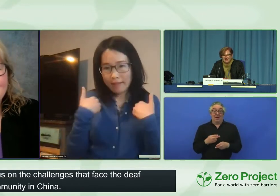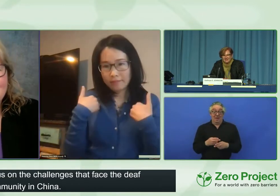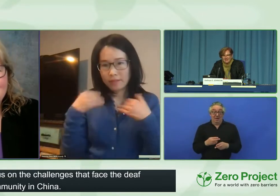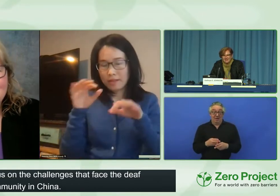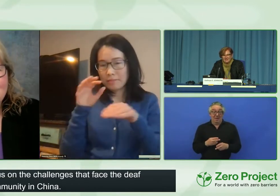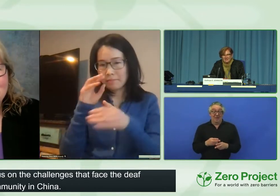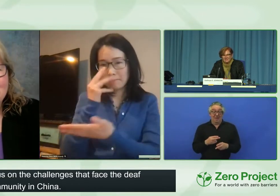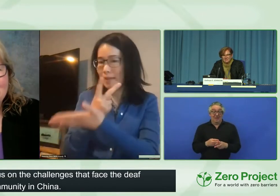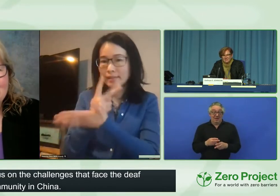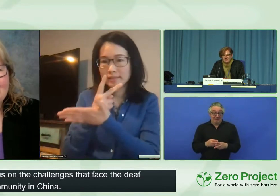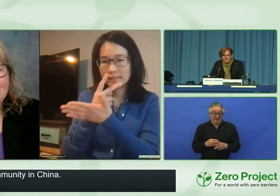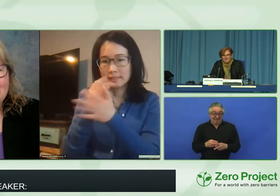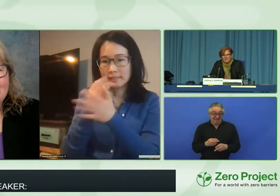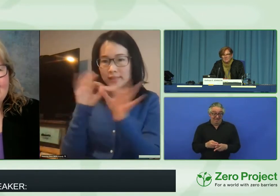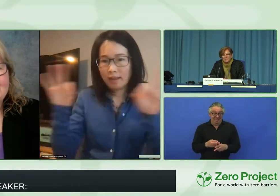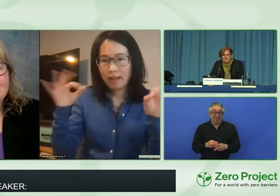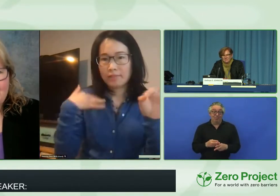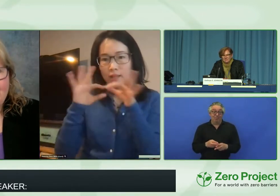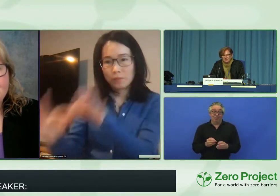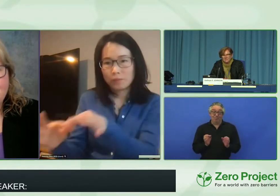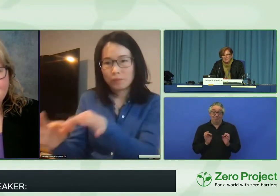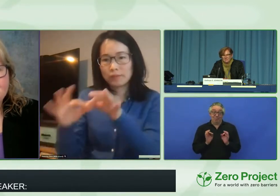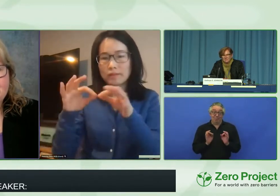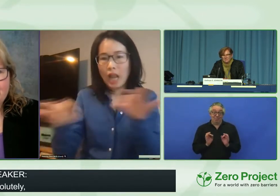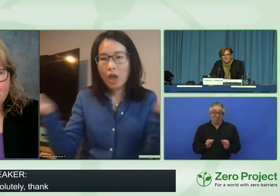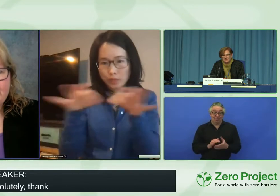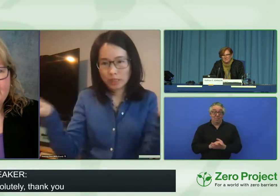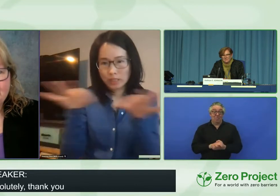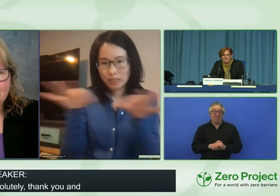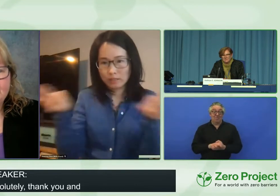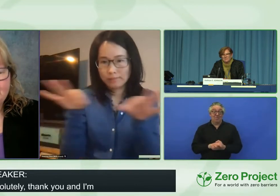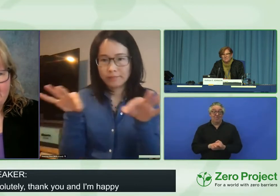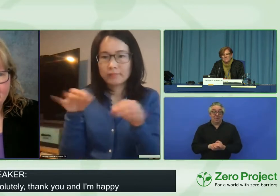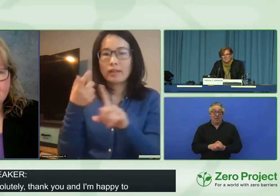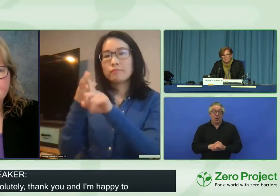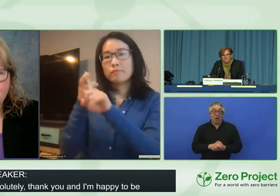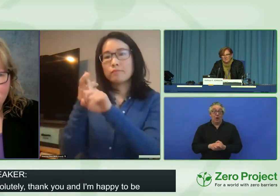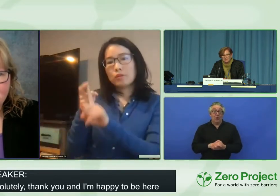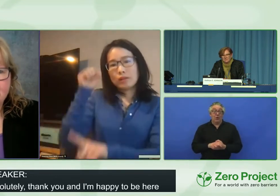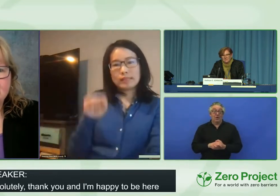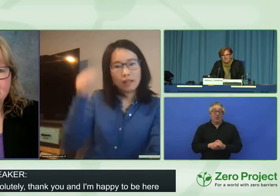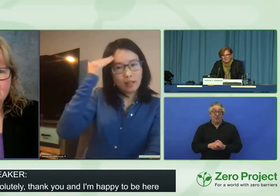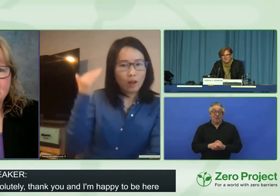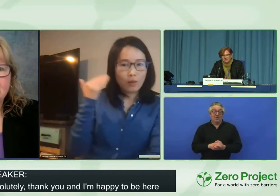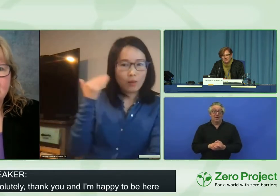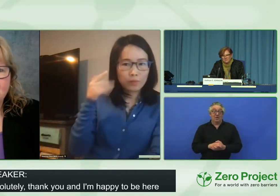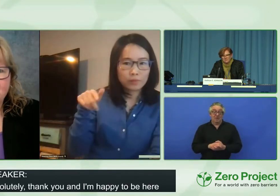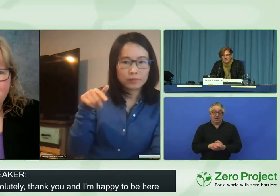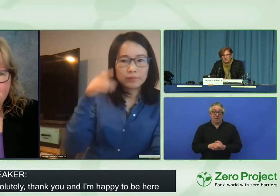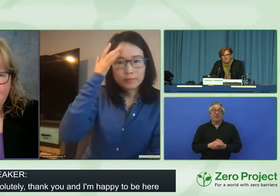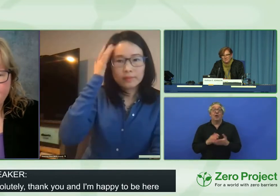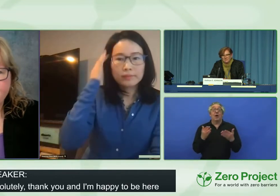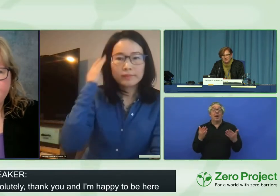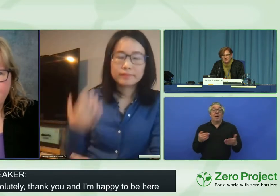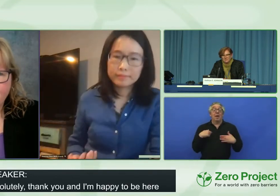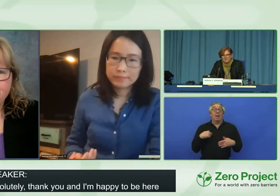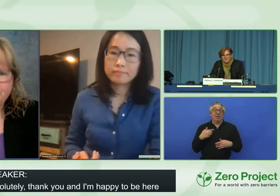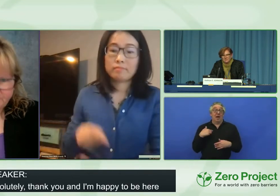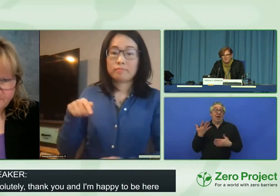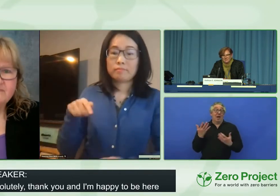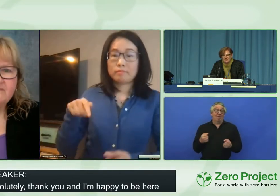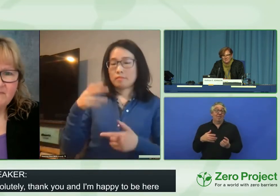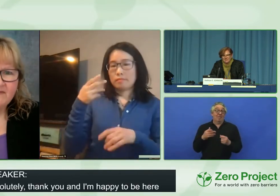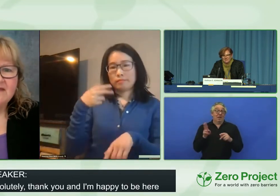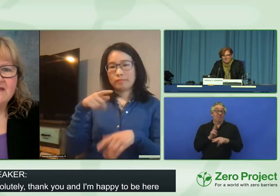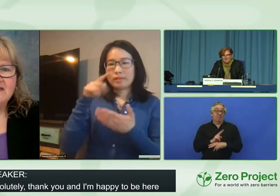And I have a master's degree related to linguistics from South Korea.